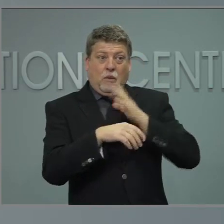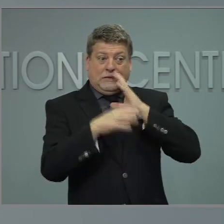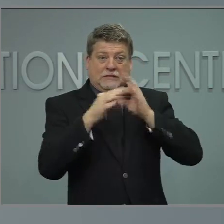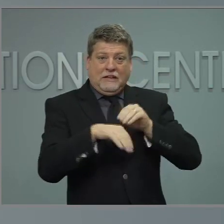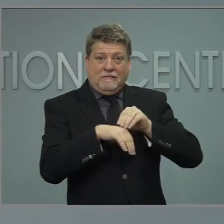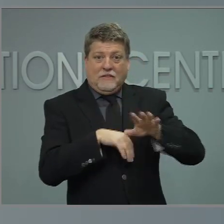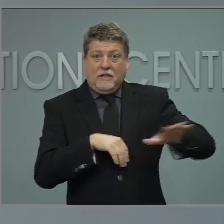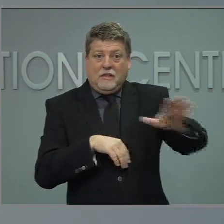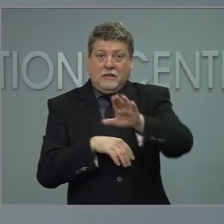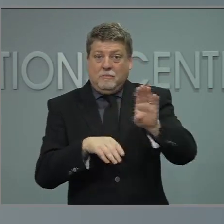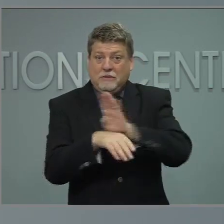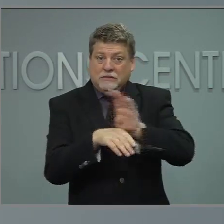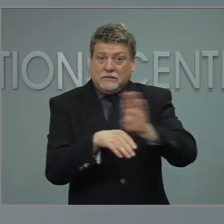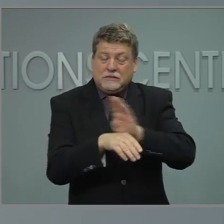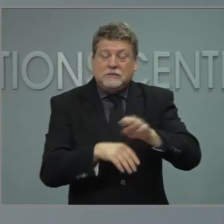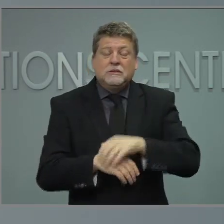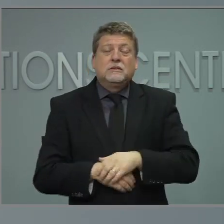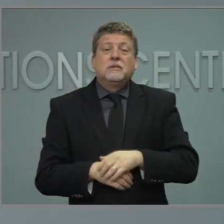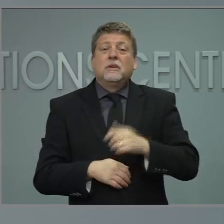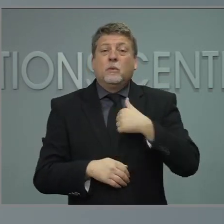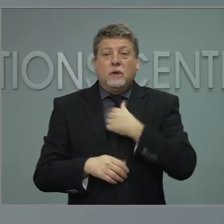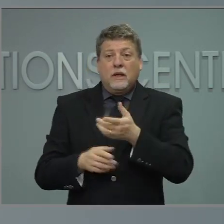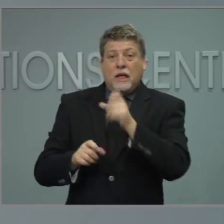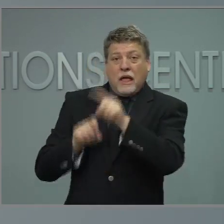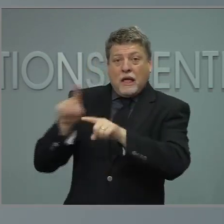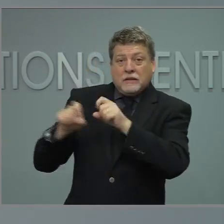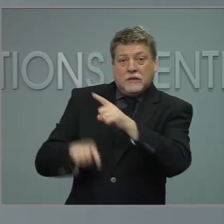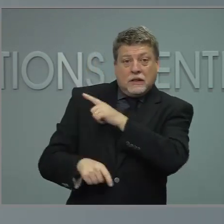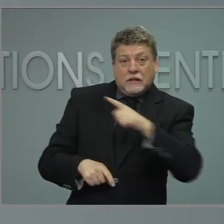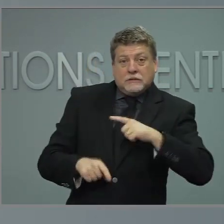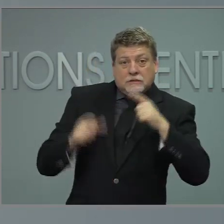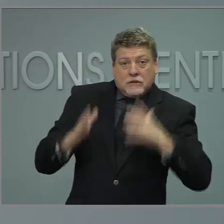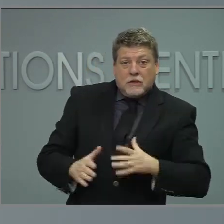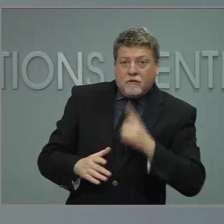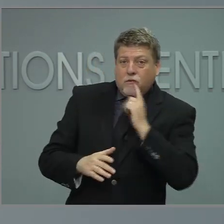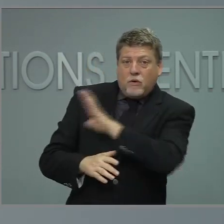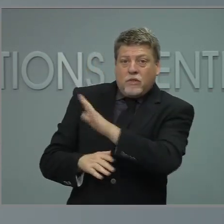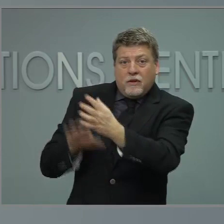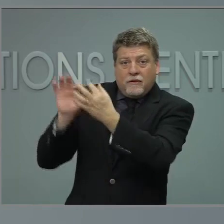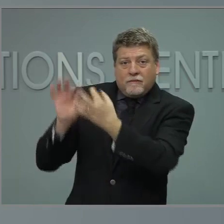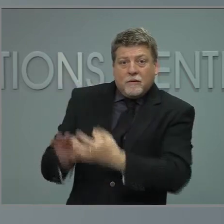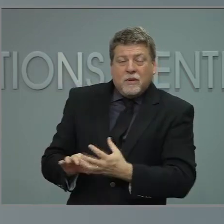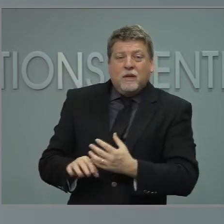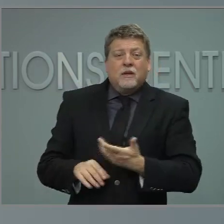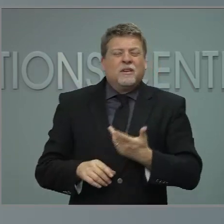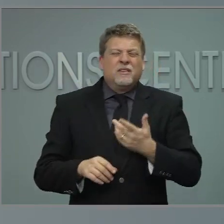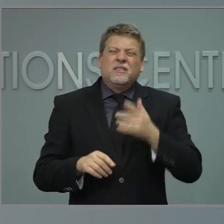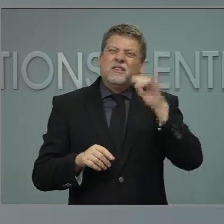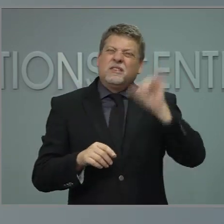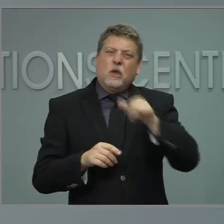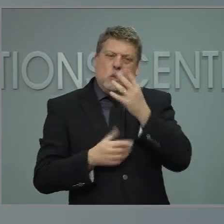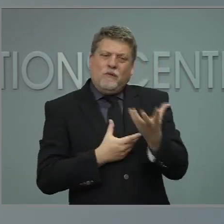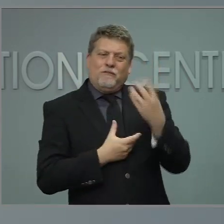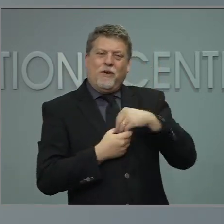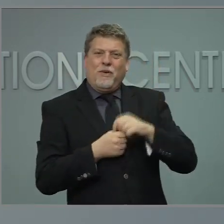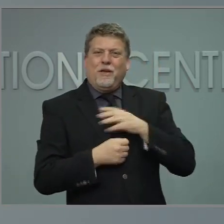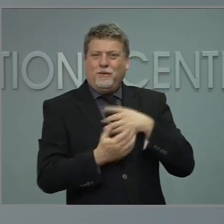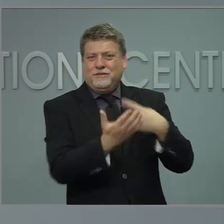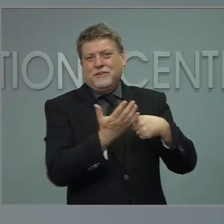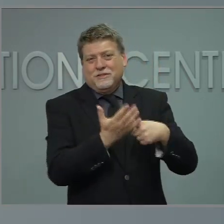legislators and getting their input. But we mostly are looking at the data